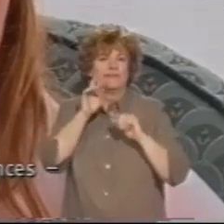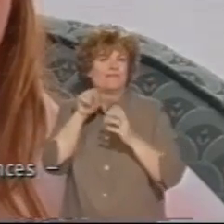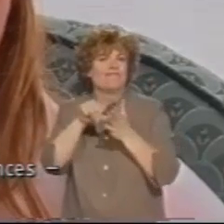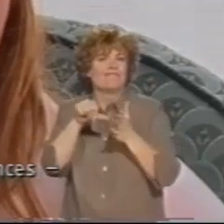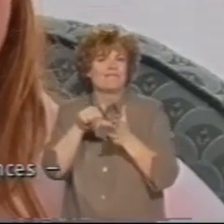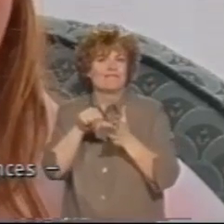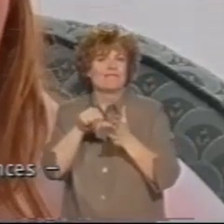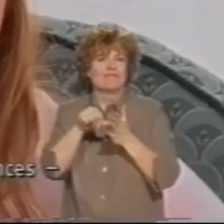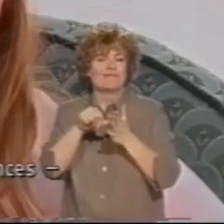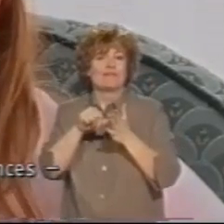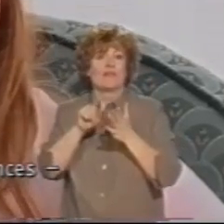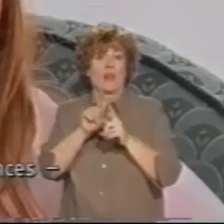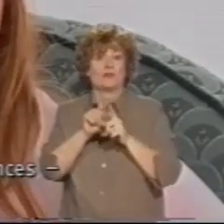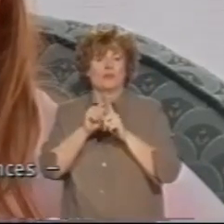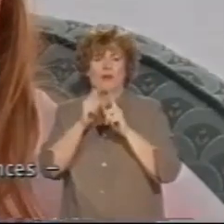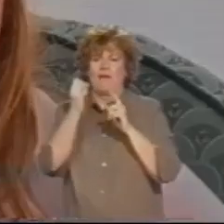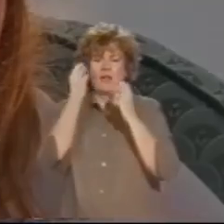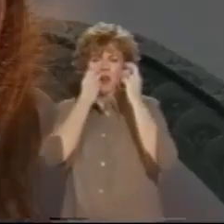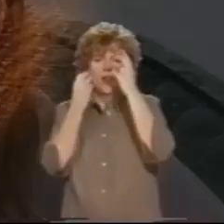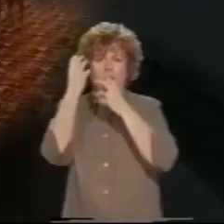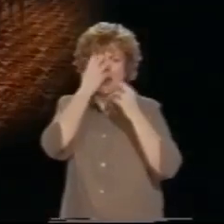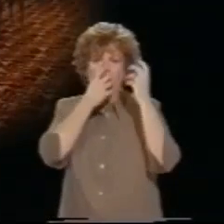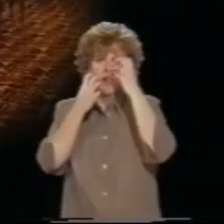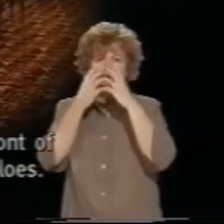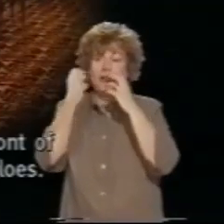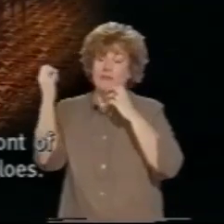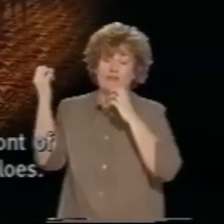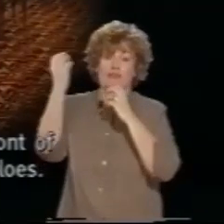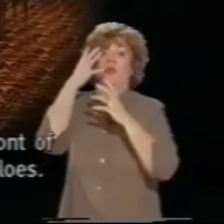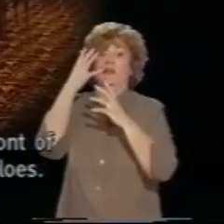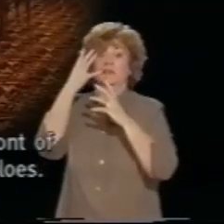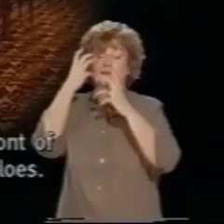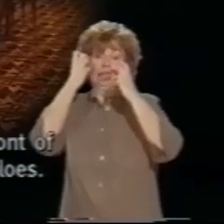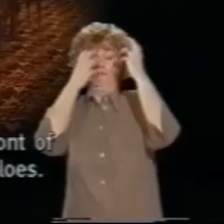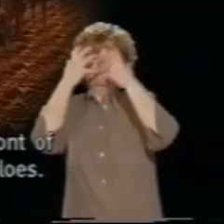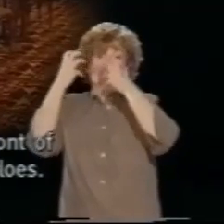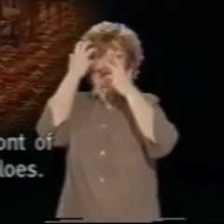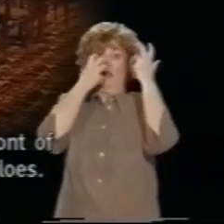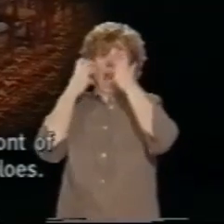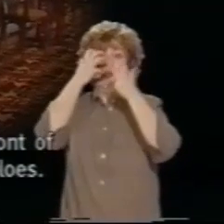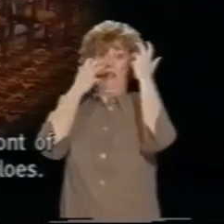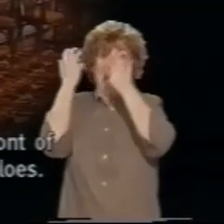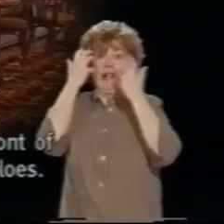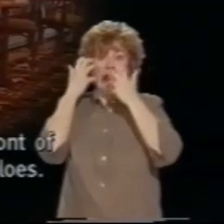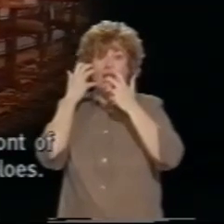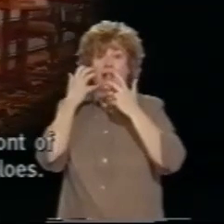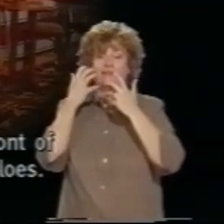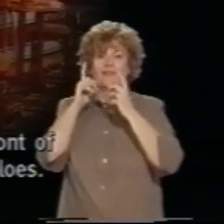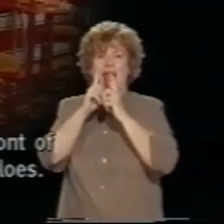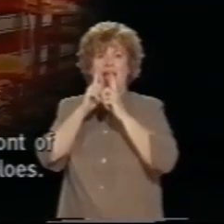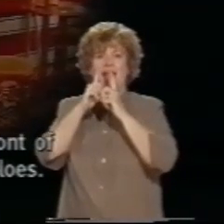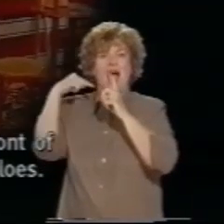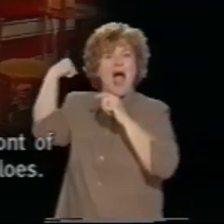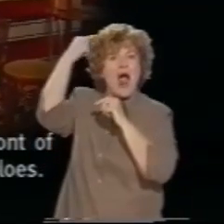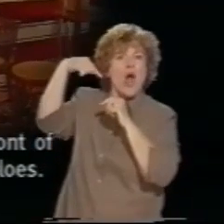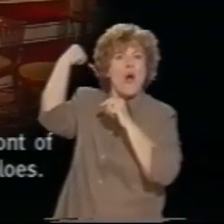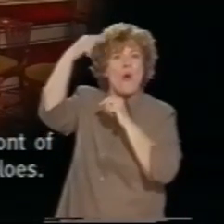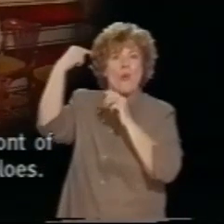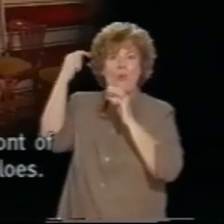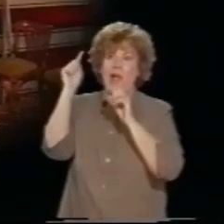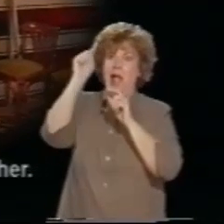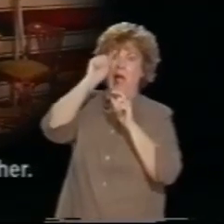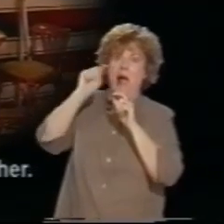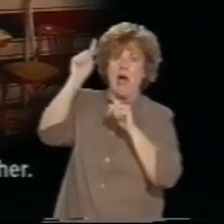get lots of visual disturbances, bright lights, patterns in front of my eyes, and great big